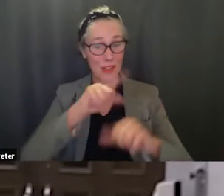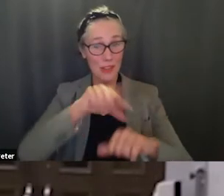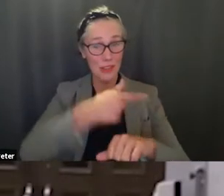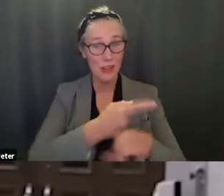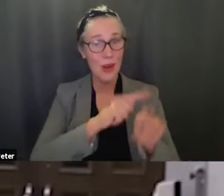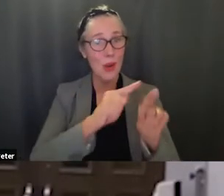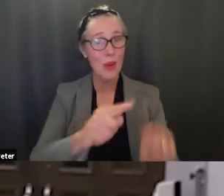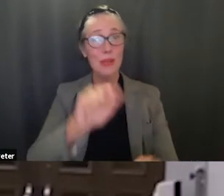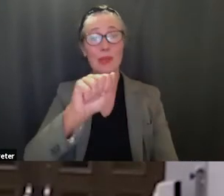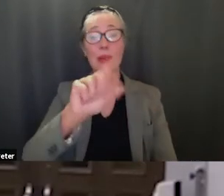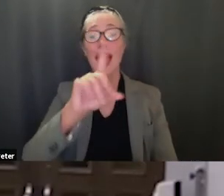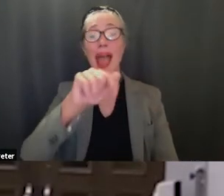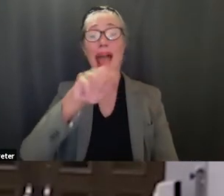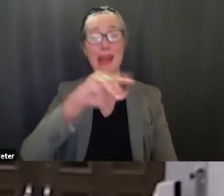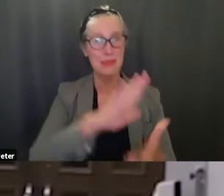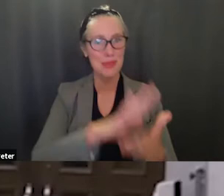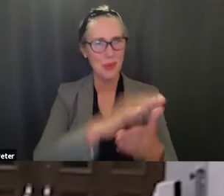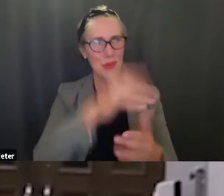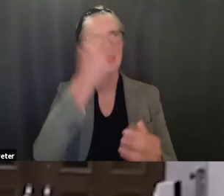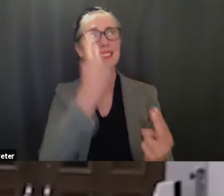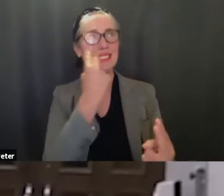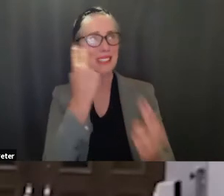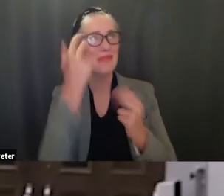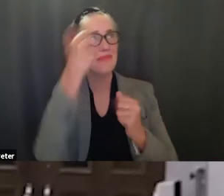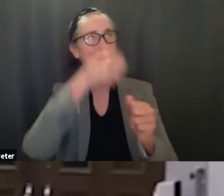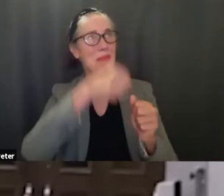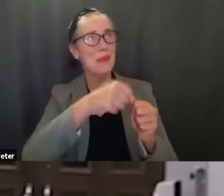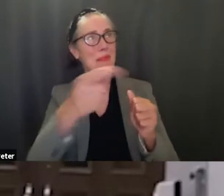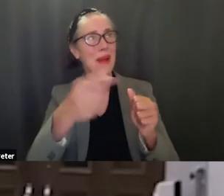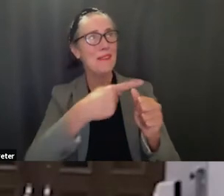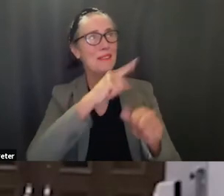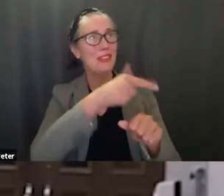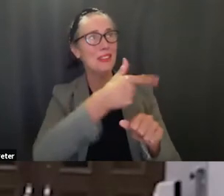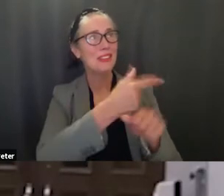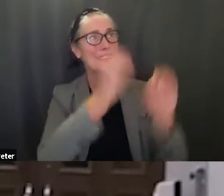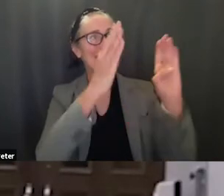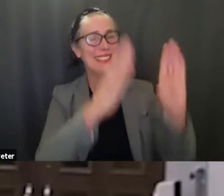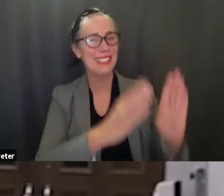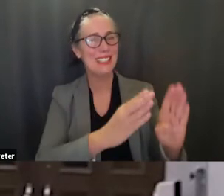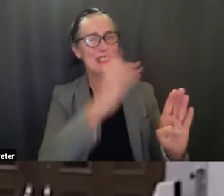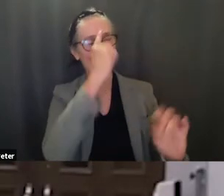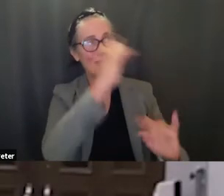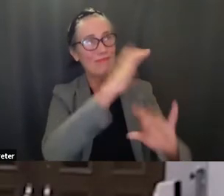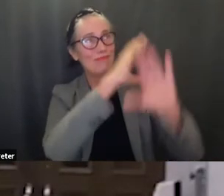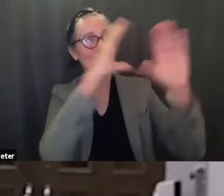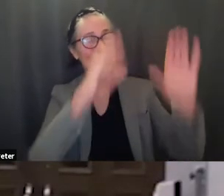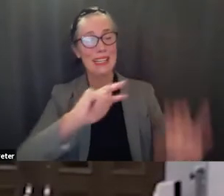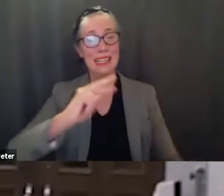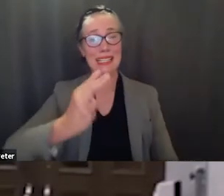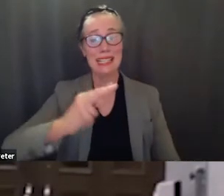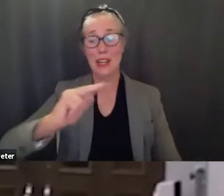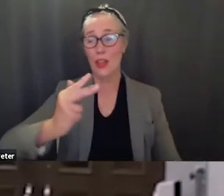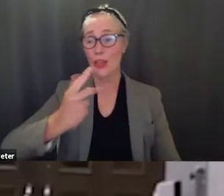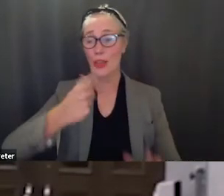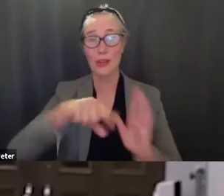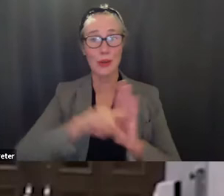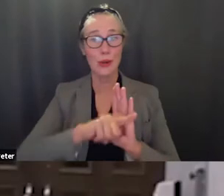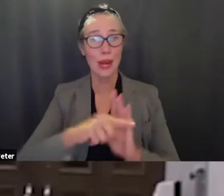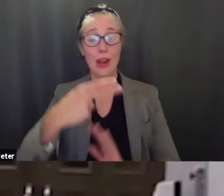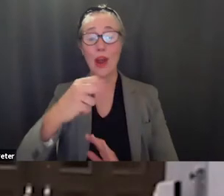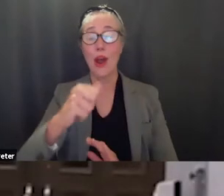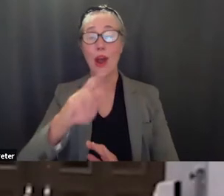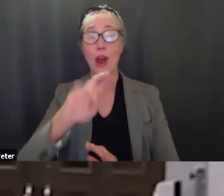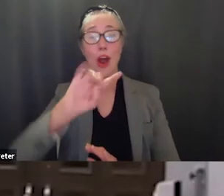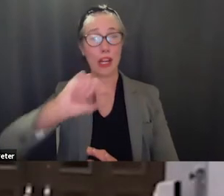and i still remember my first grade teacher um second and third grade i was at harding and then fifth sixth